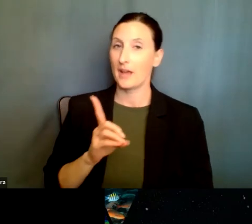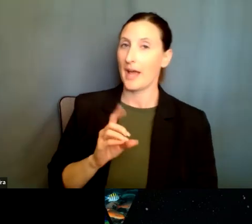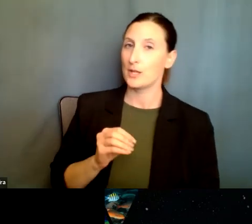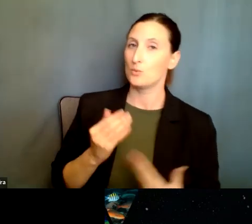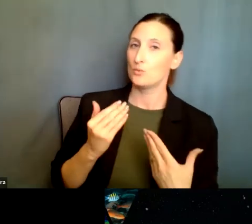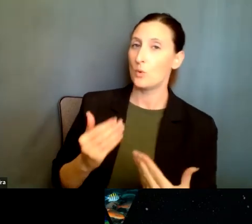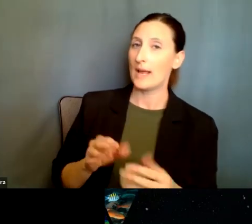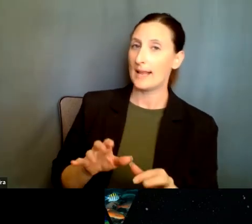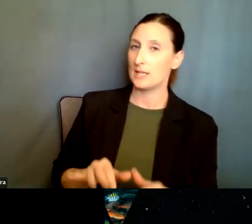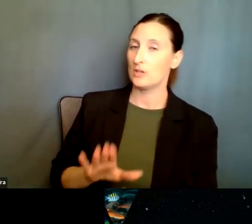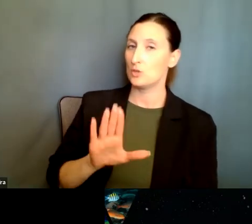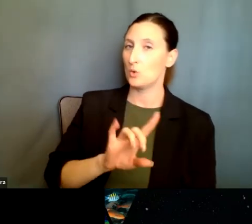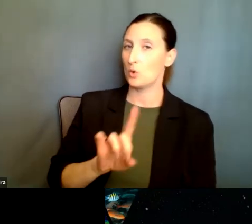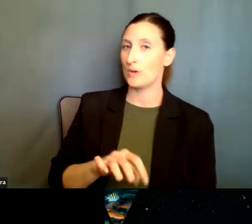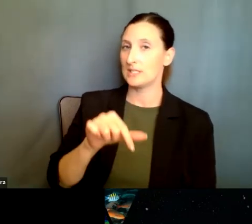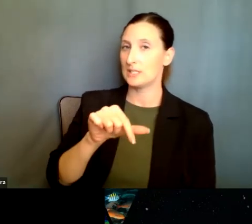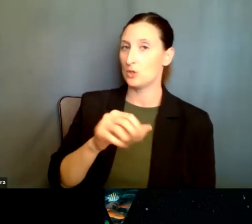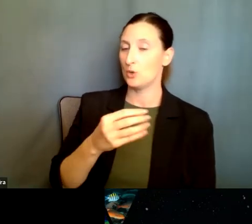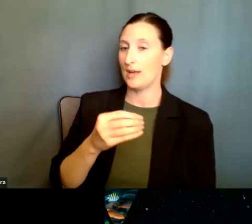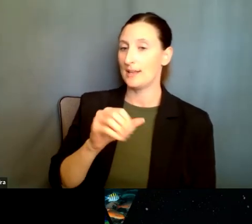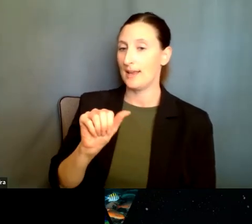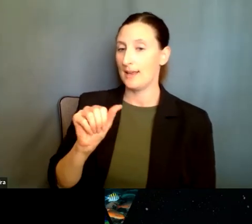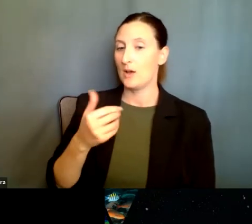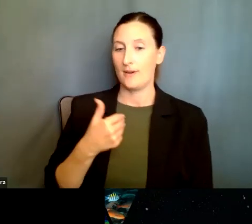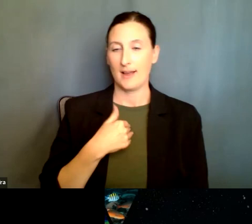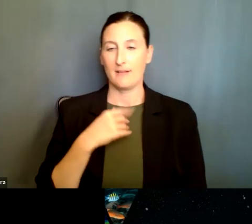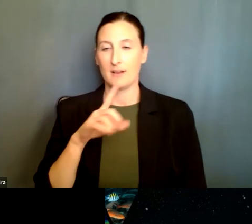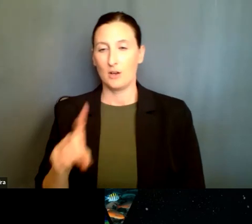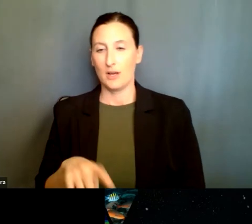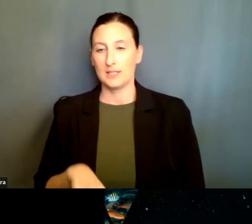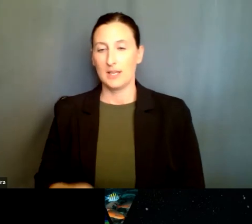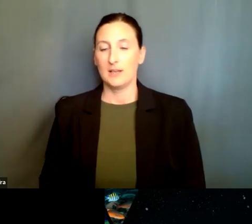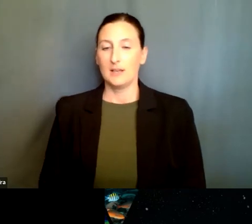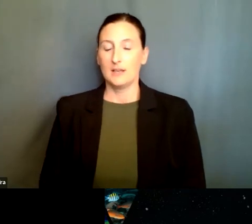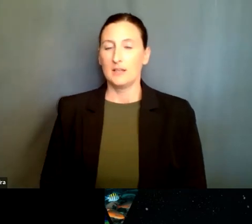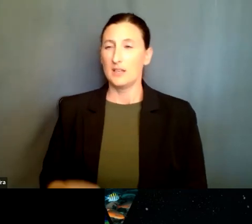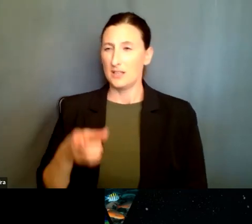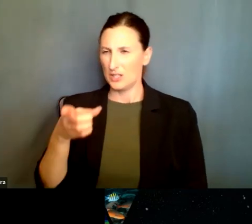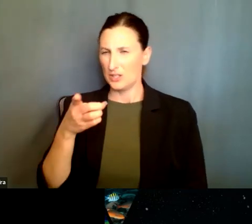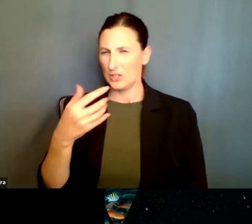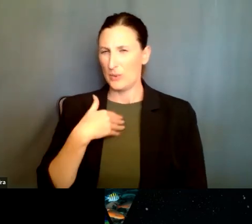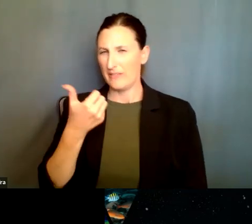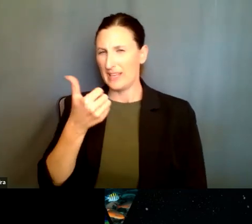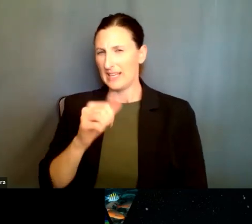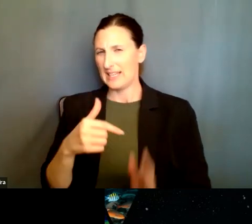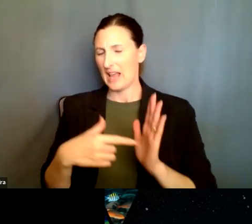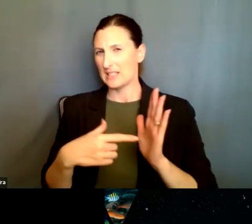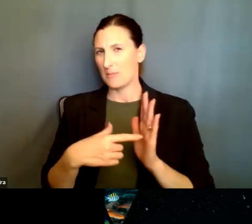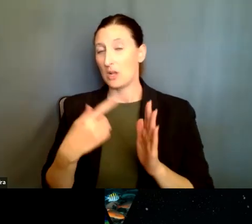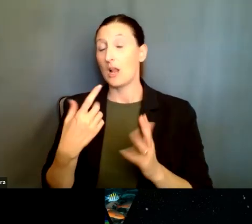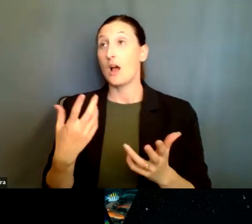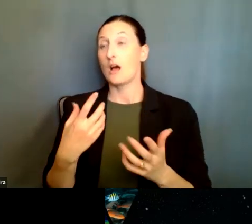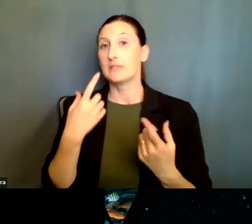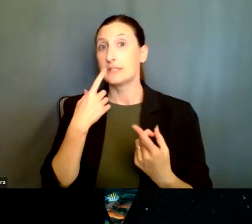your questions in the Q and A. Um, but we, we have a question asking, um, do you have any examples of successful grant